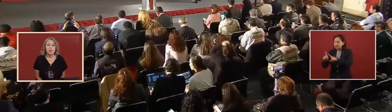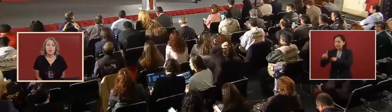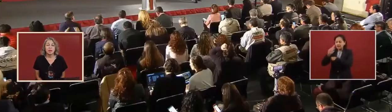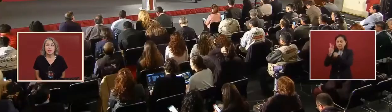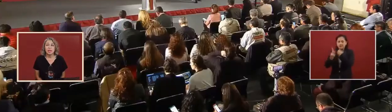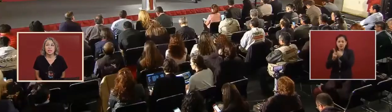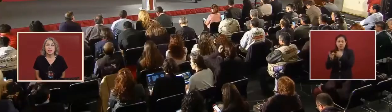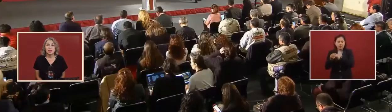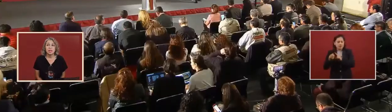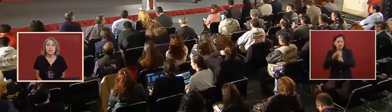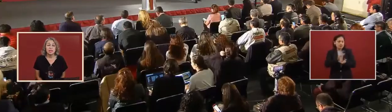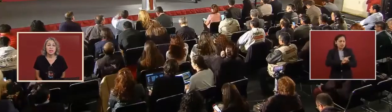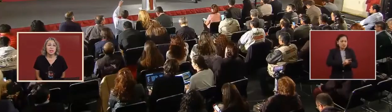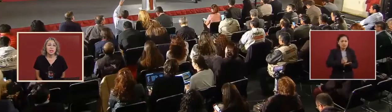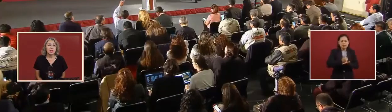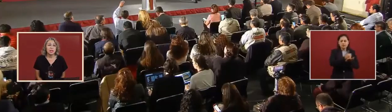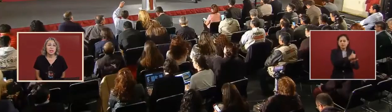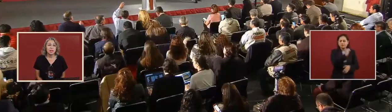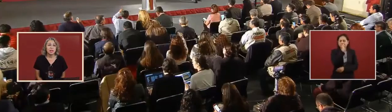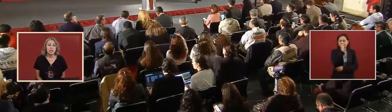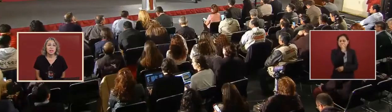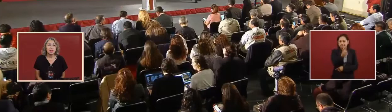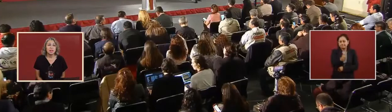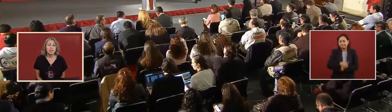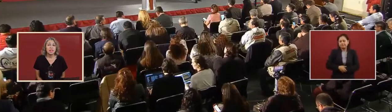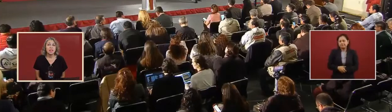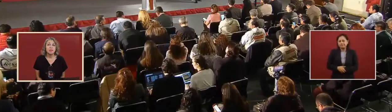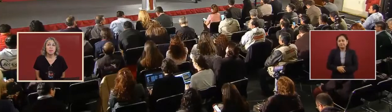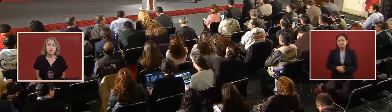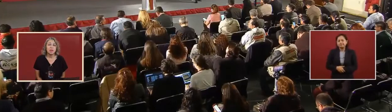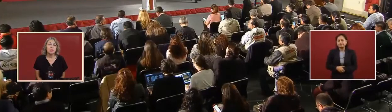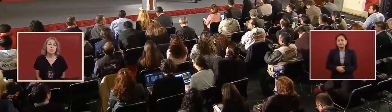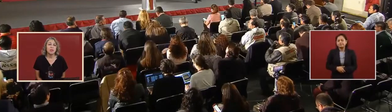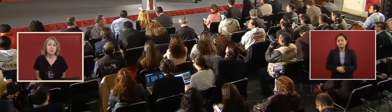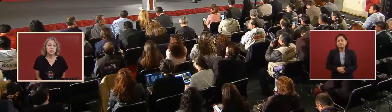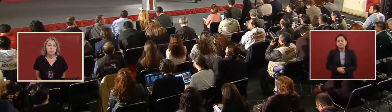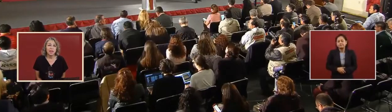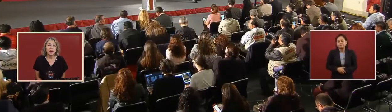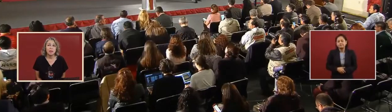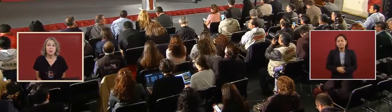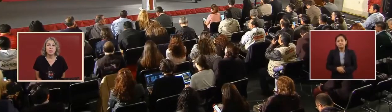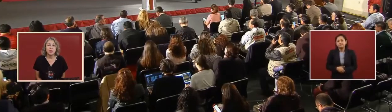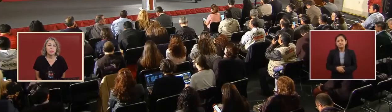Because they will be looked badly upon by the people of Mexico.